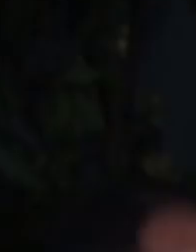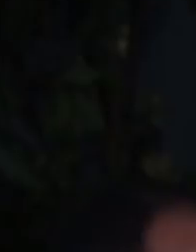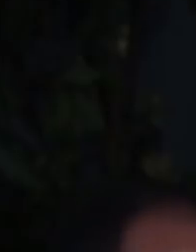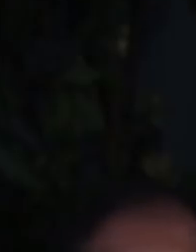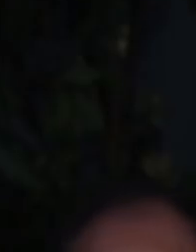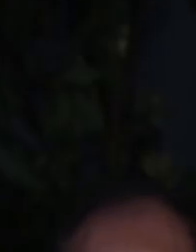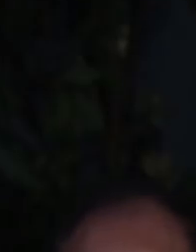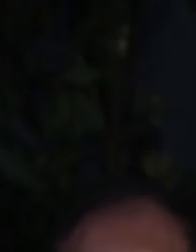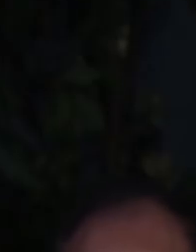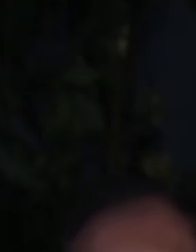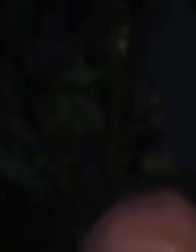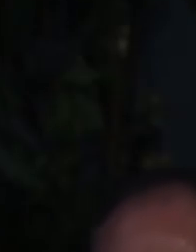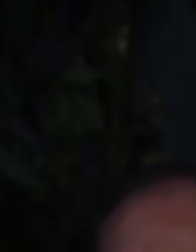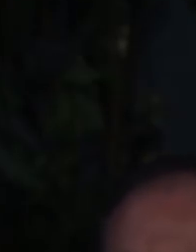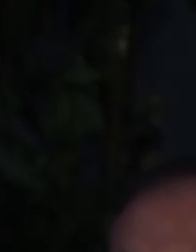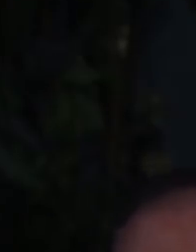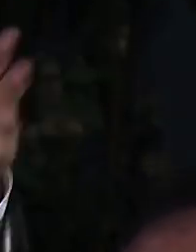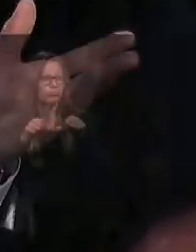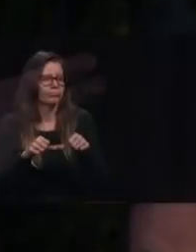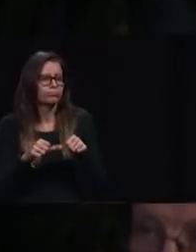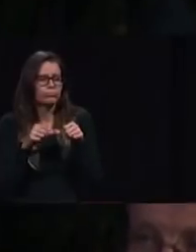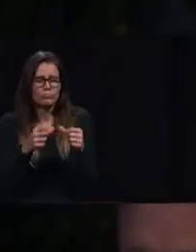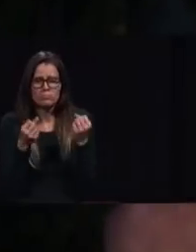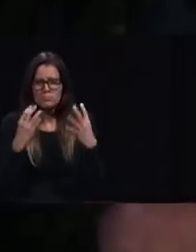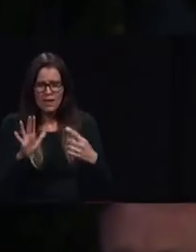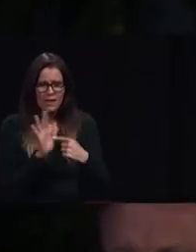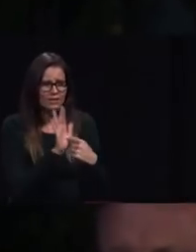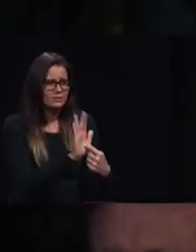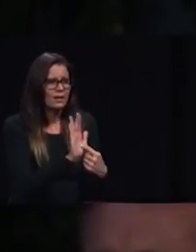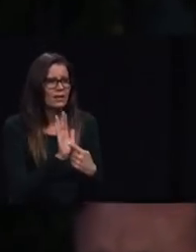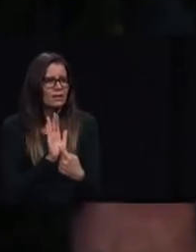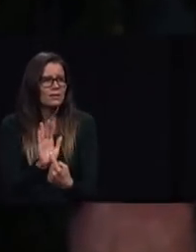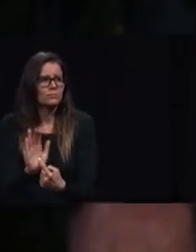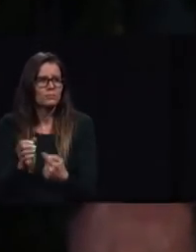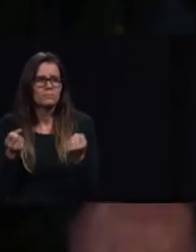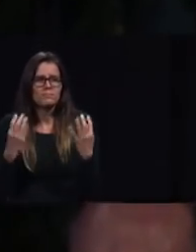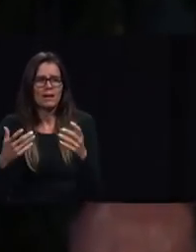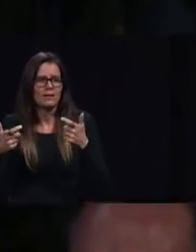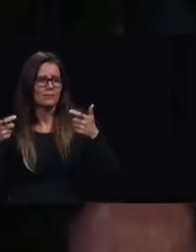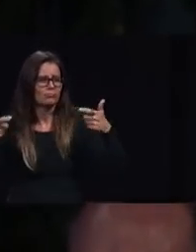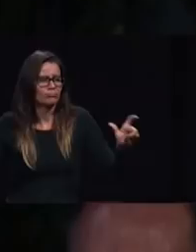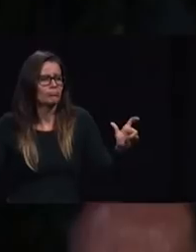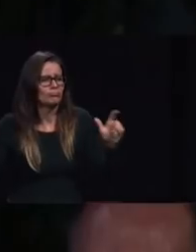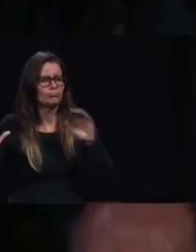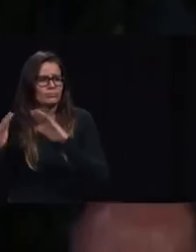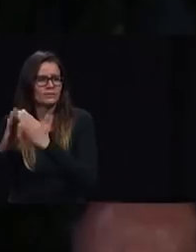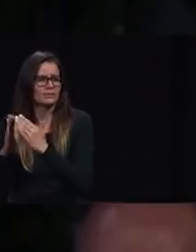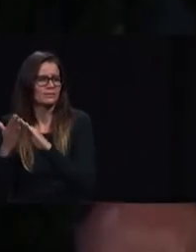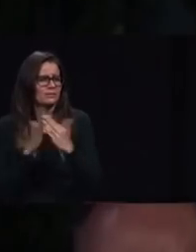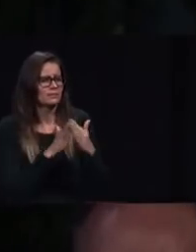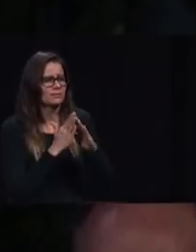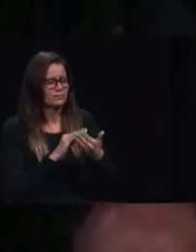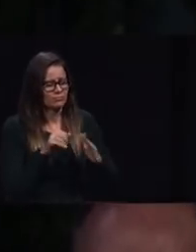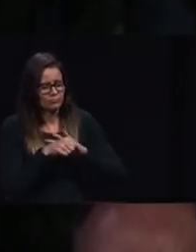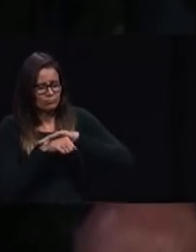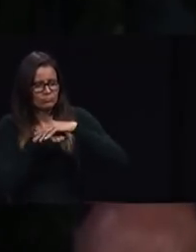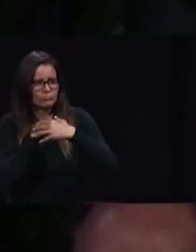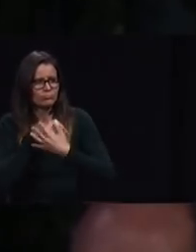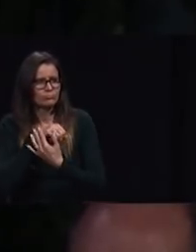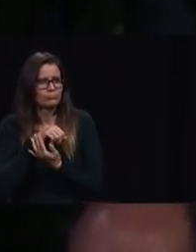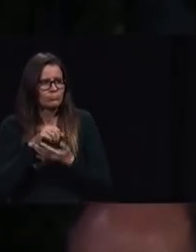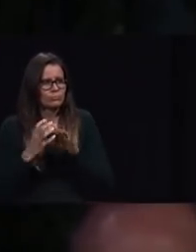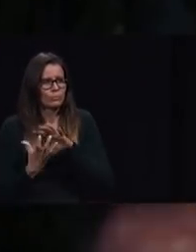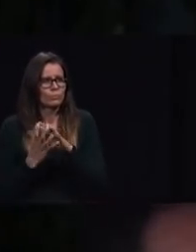large cities of the world and interview many others however this massive work is not and will